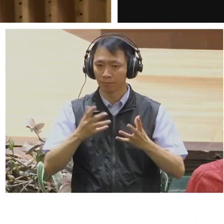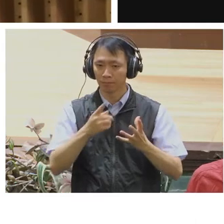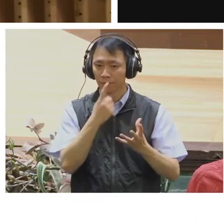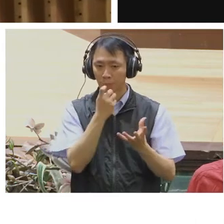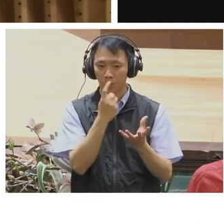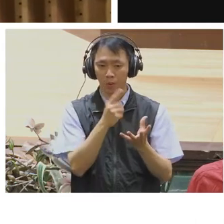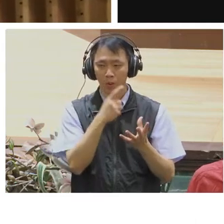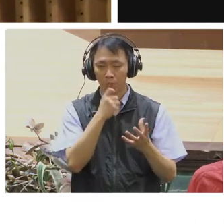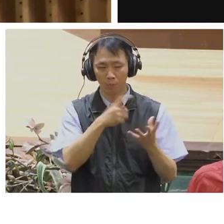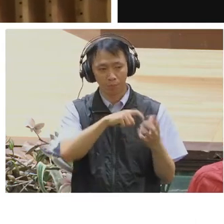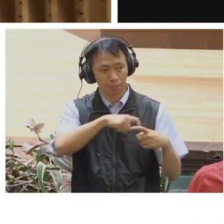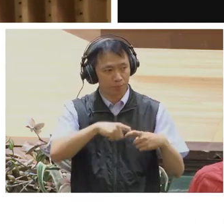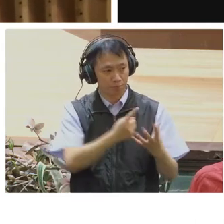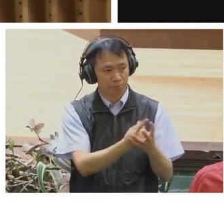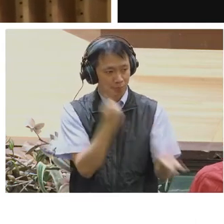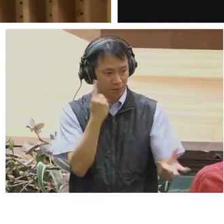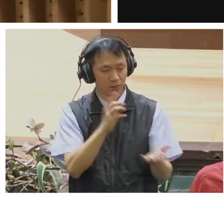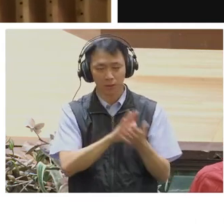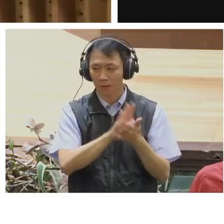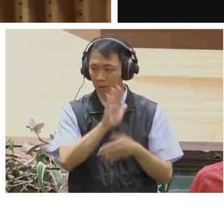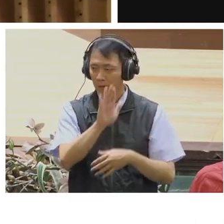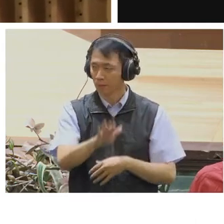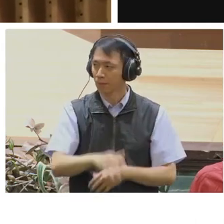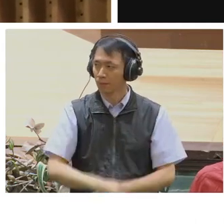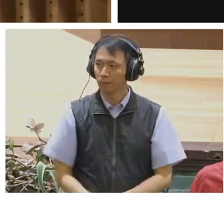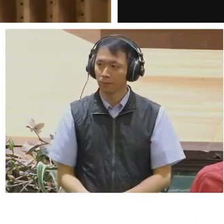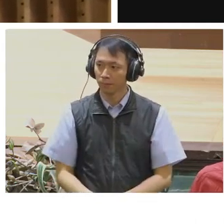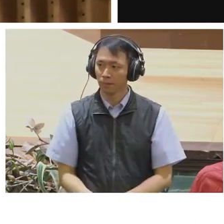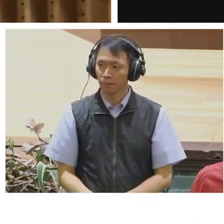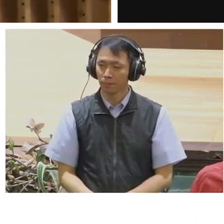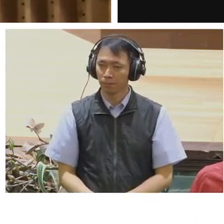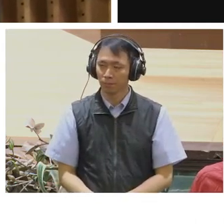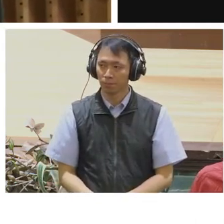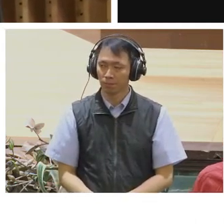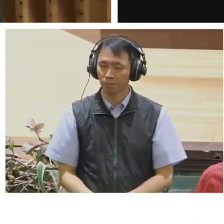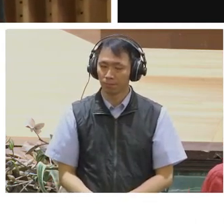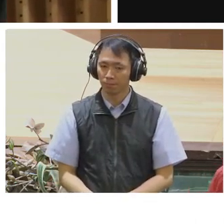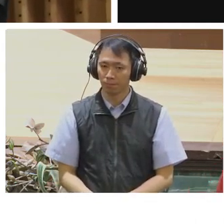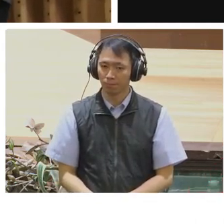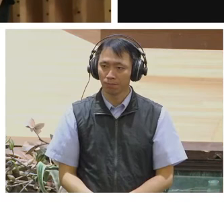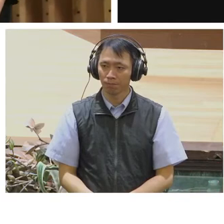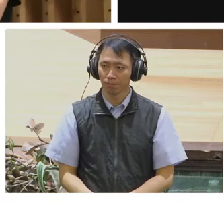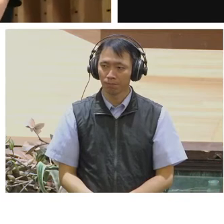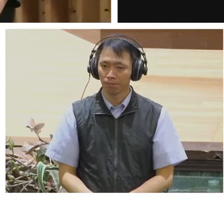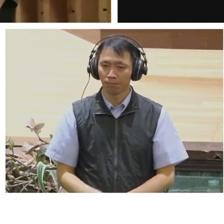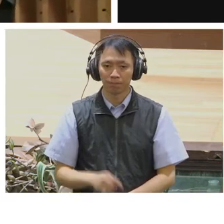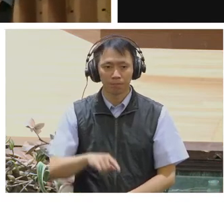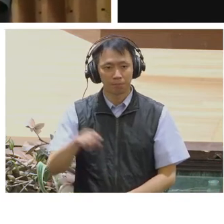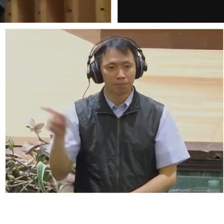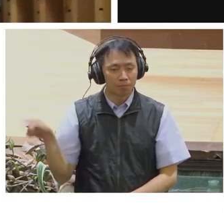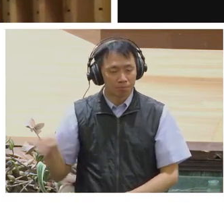about the attitude or the policy of the open government?